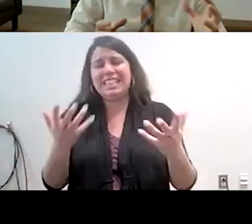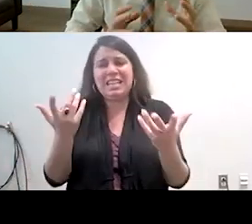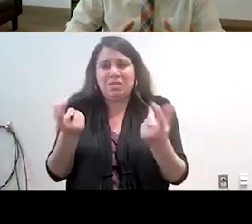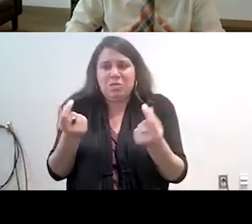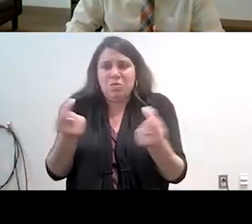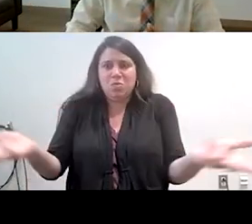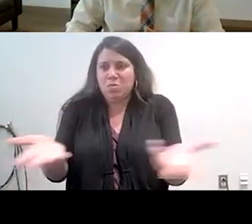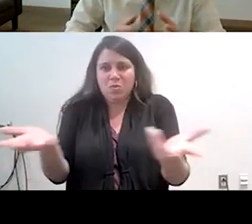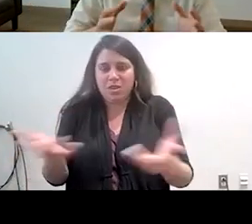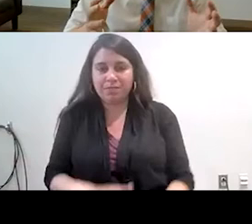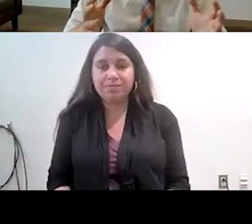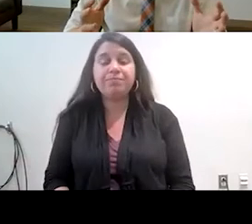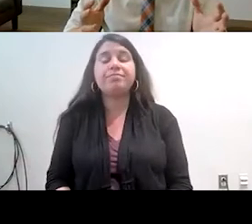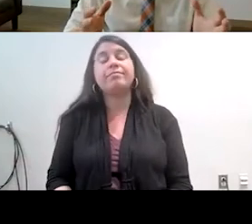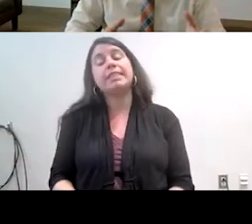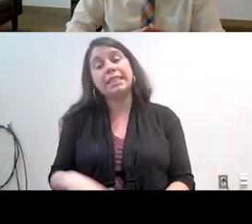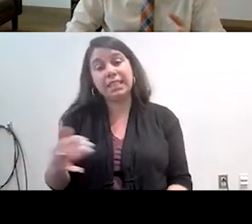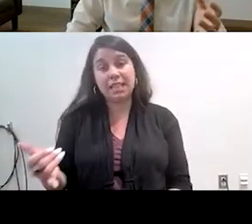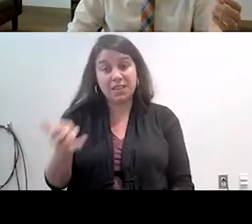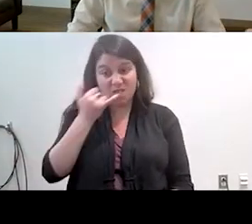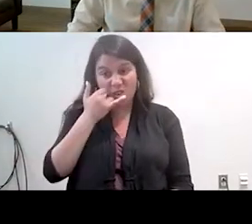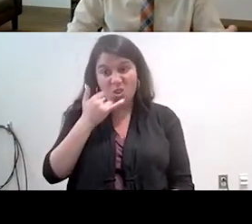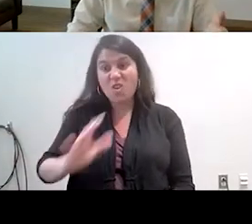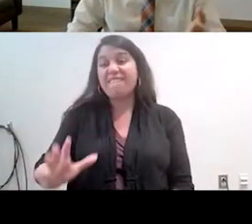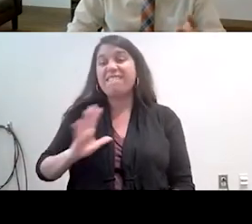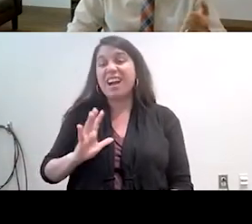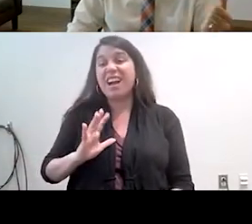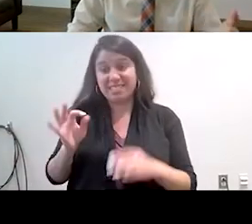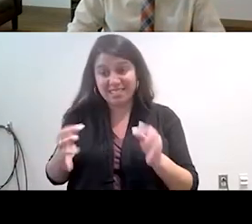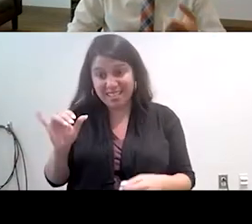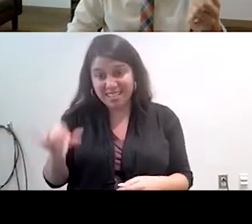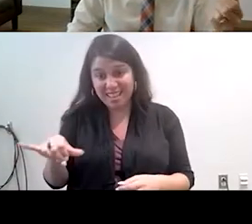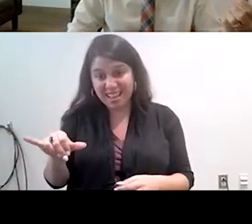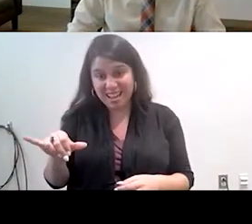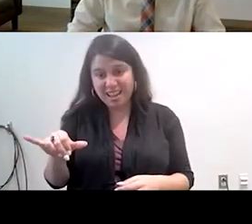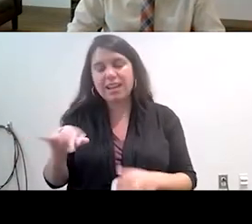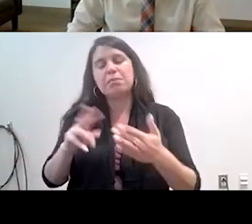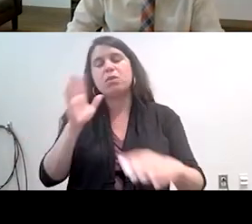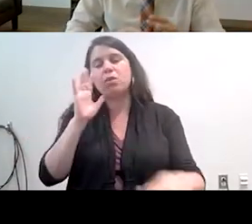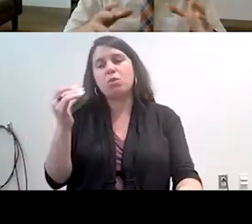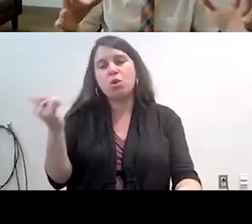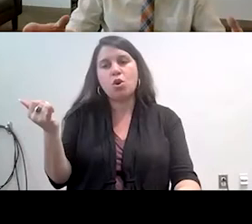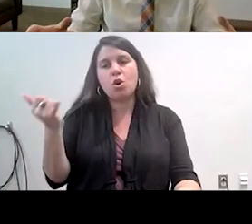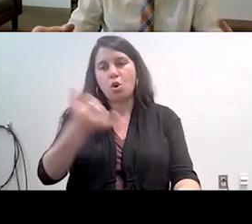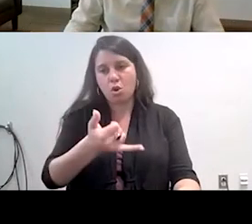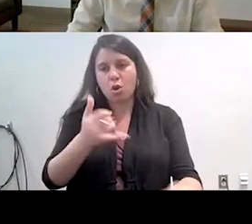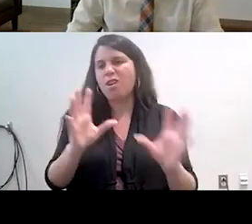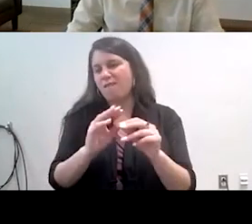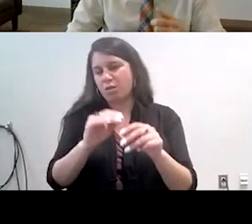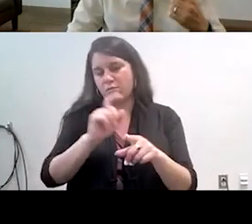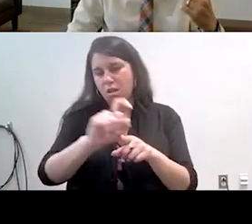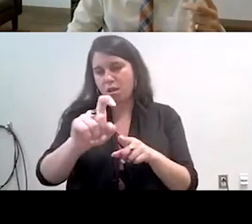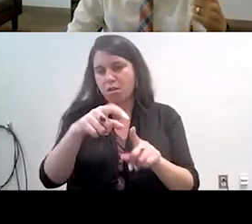do and so when we landed on the phone it was no we the participants would call a conference line that we had already set up